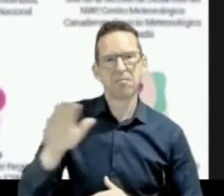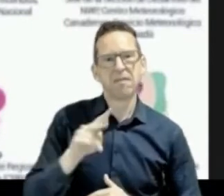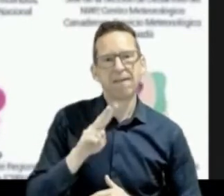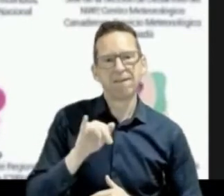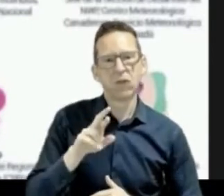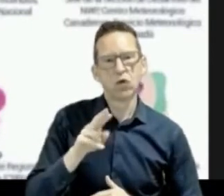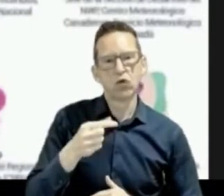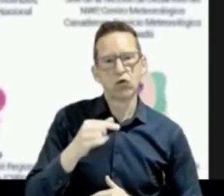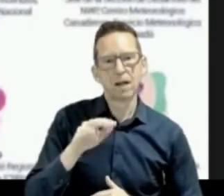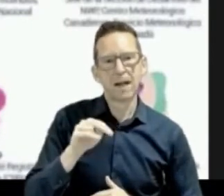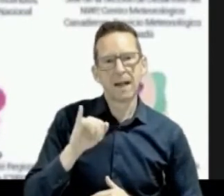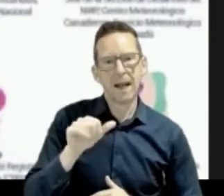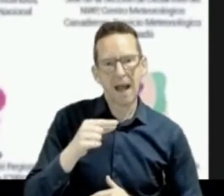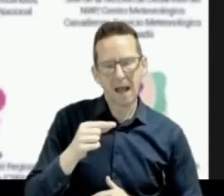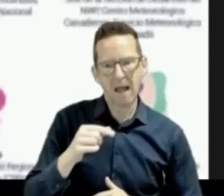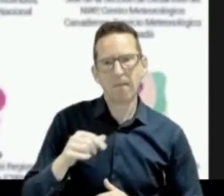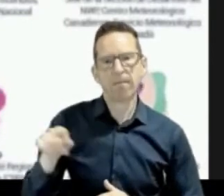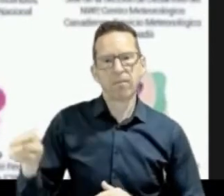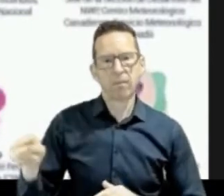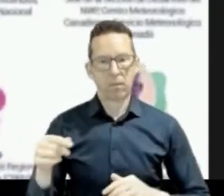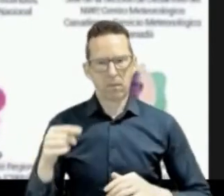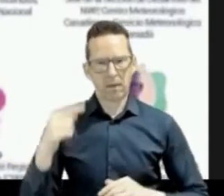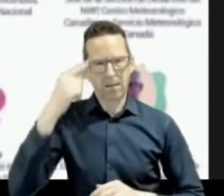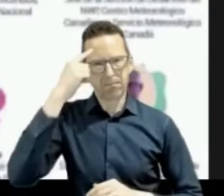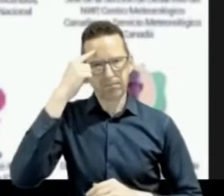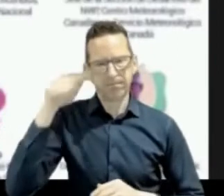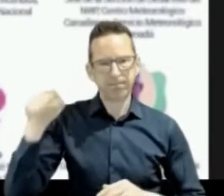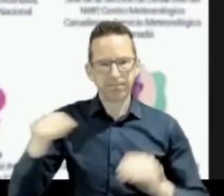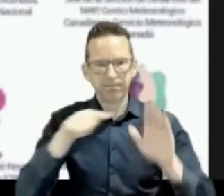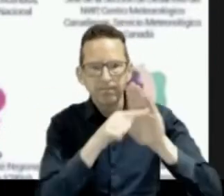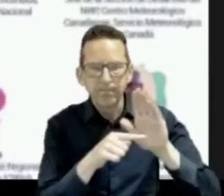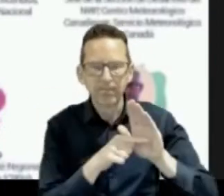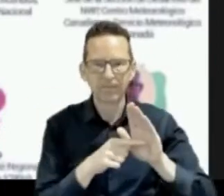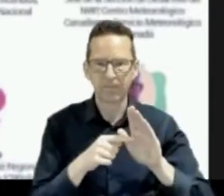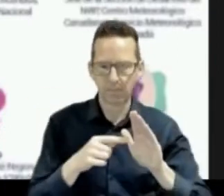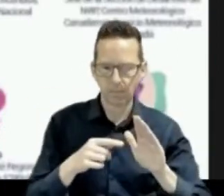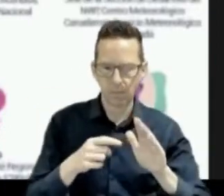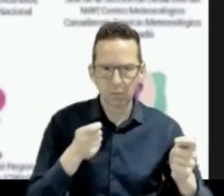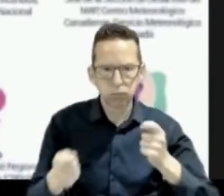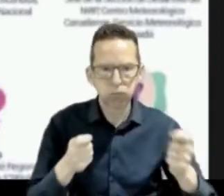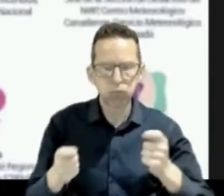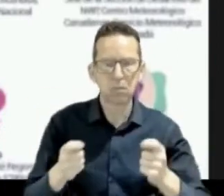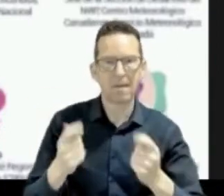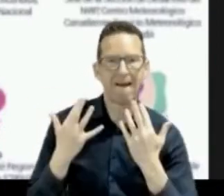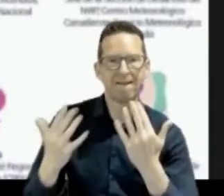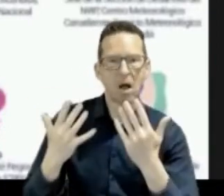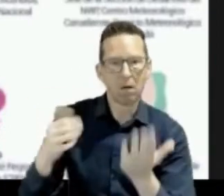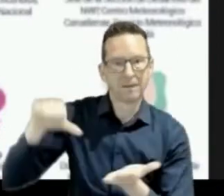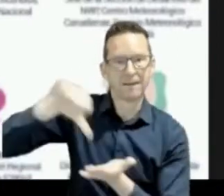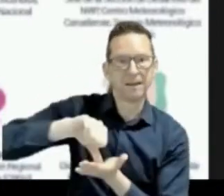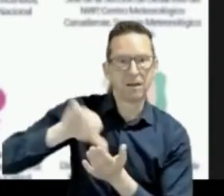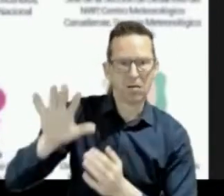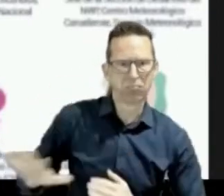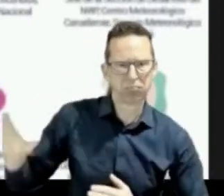for the Bureau of Land Management and National Interagency Fire Center. In May of 2005,